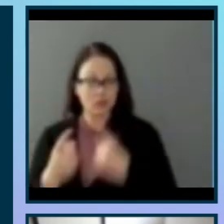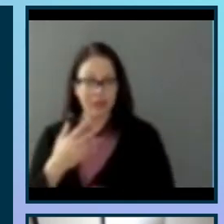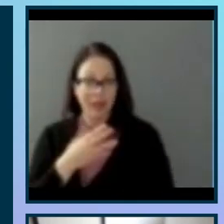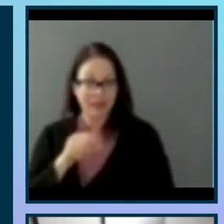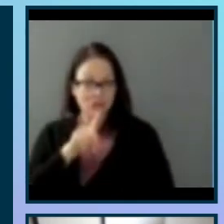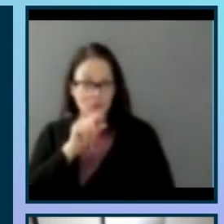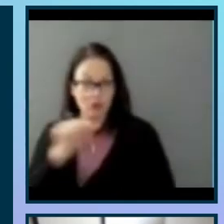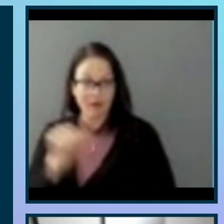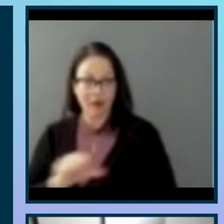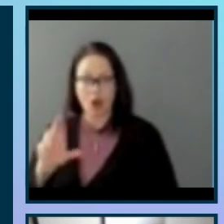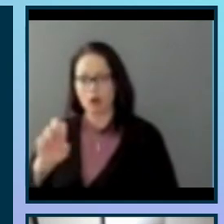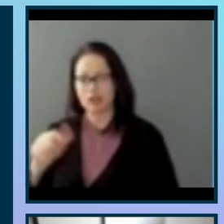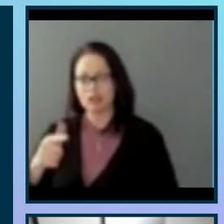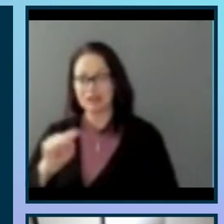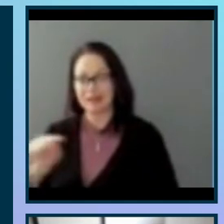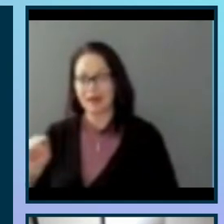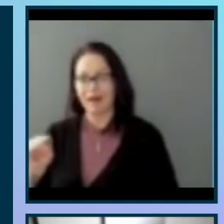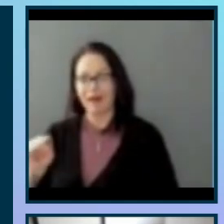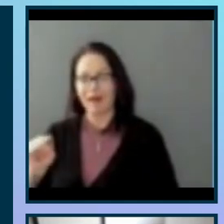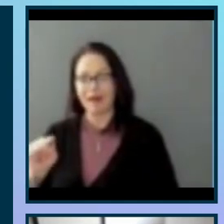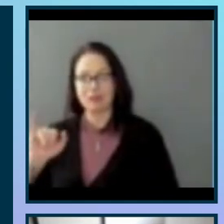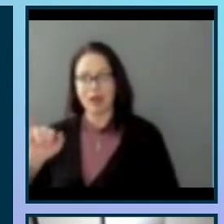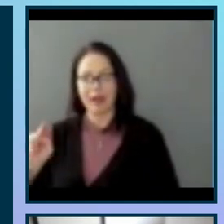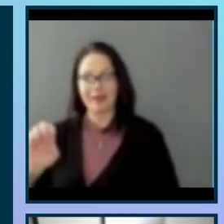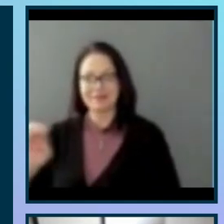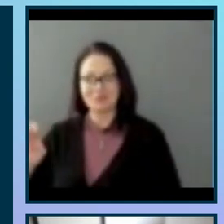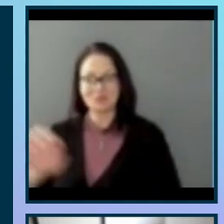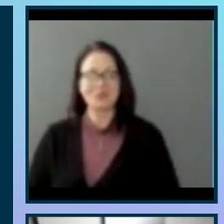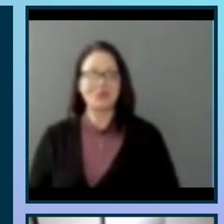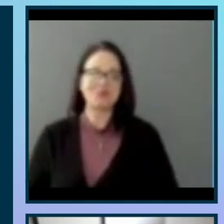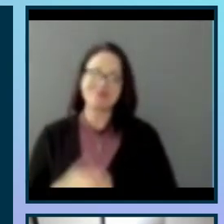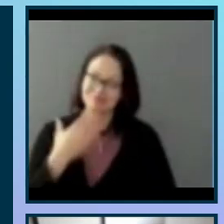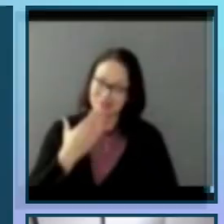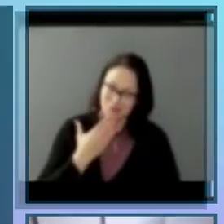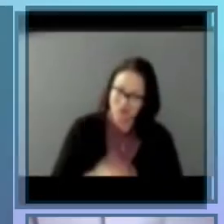at R-E-G underscore I-N-E-E. Thank you.